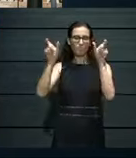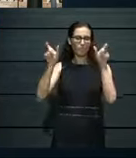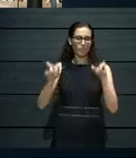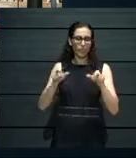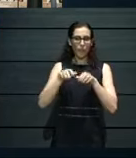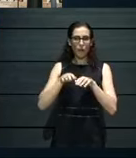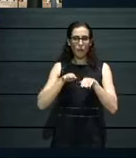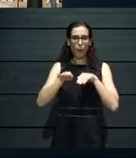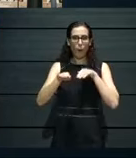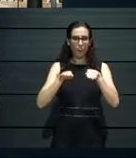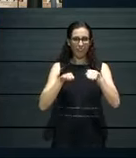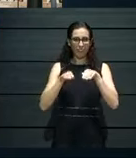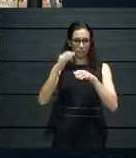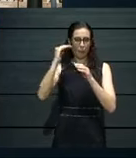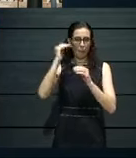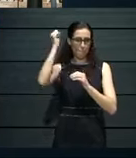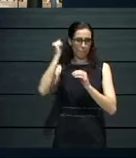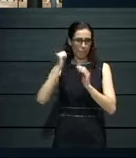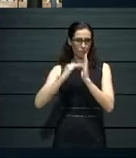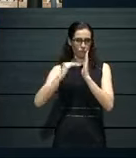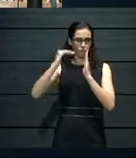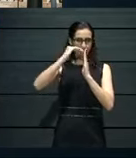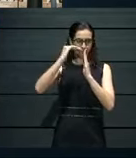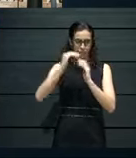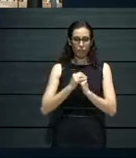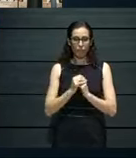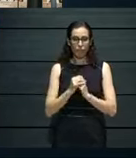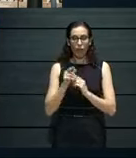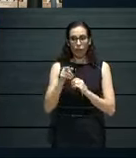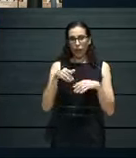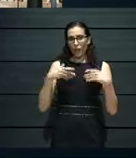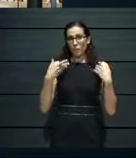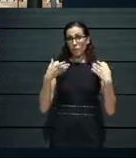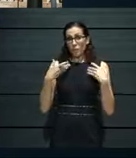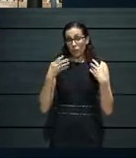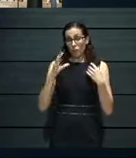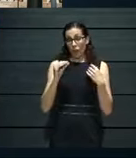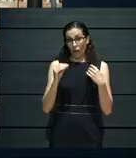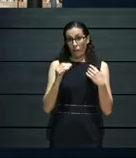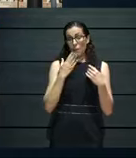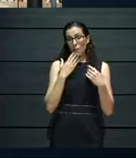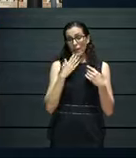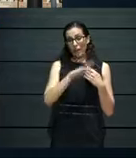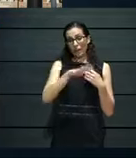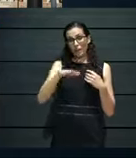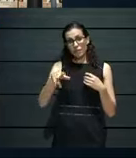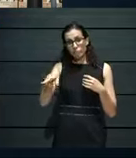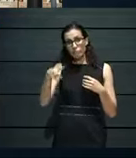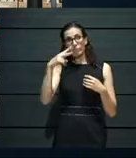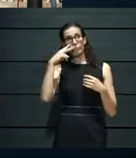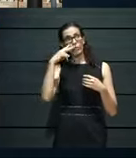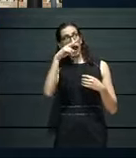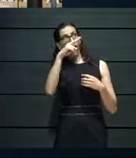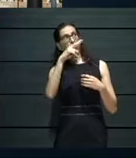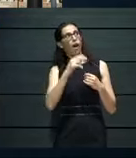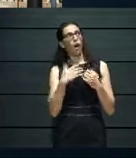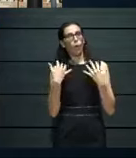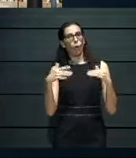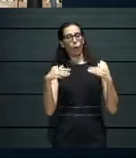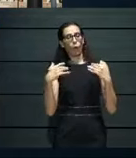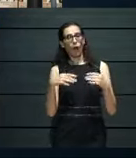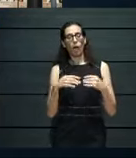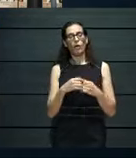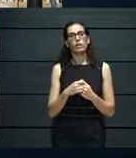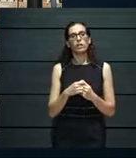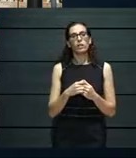of mobile stage. And it gave us a lot of satisfaction when people came up to us saying